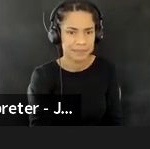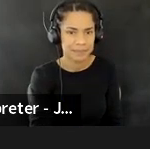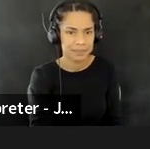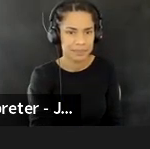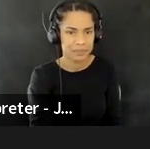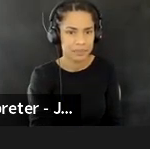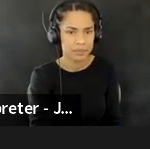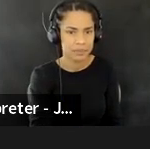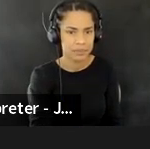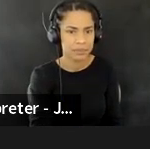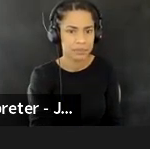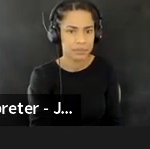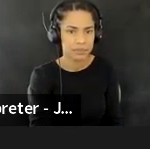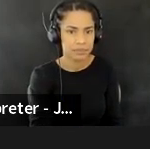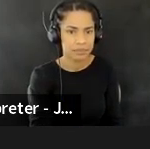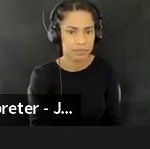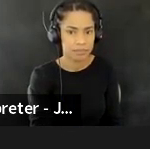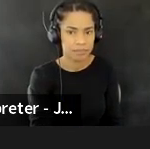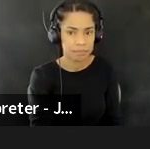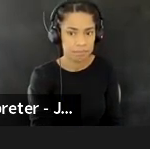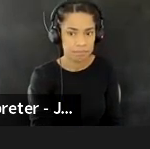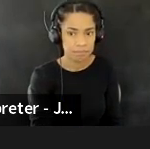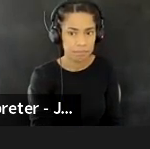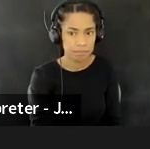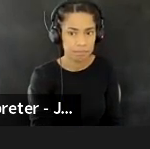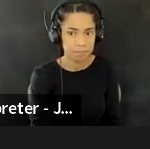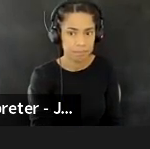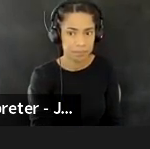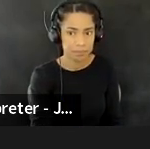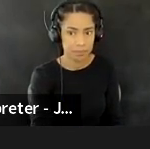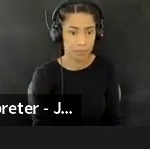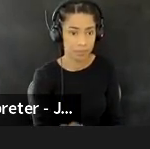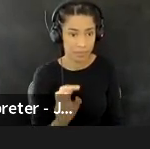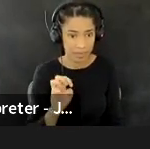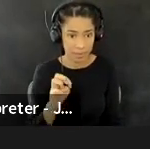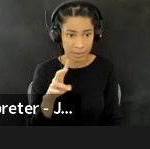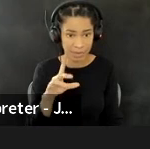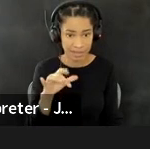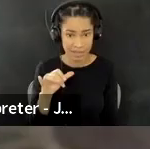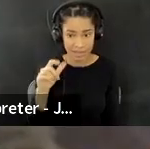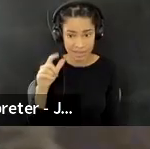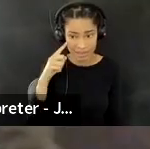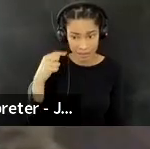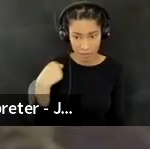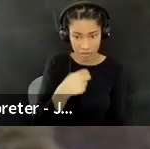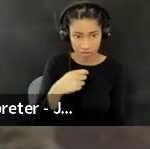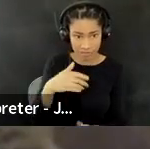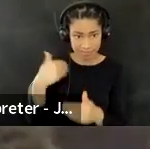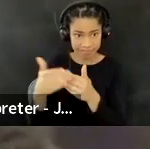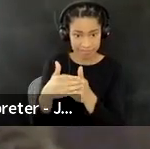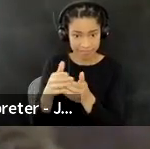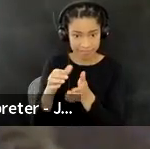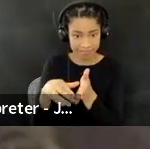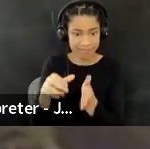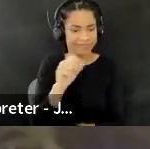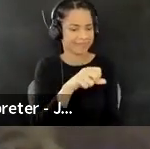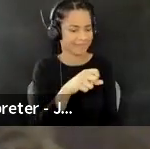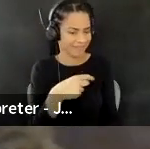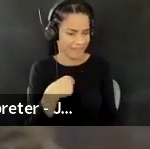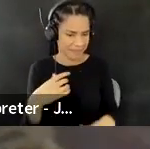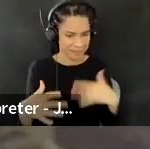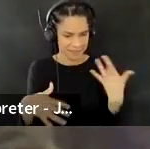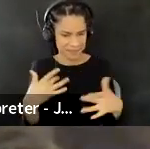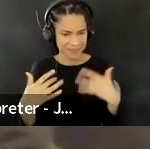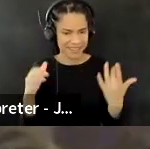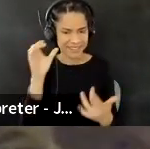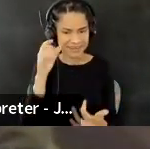Um, and with that, Emily, do you think we should, uh, move to our next section? Yeah, I can't wait to hear you and